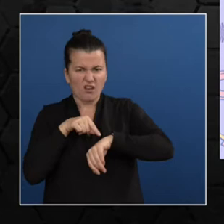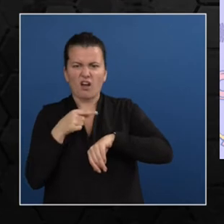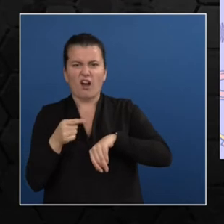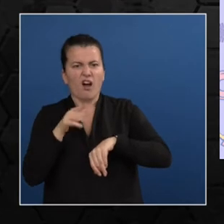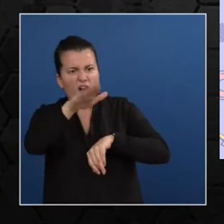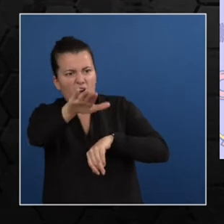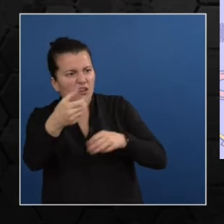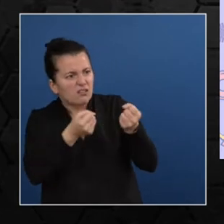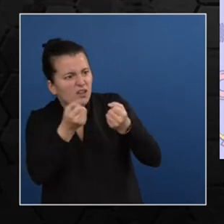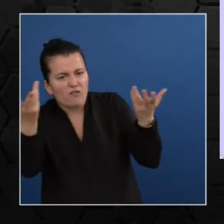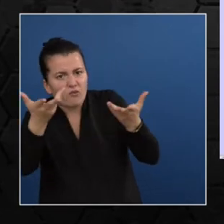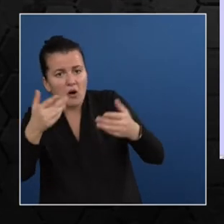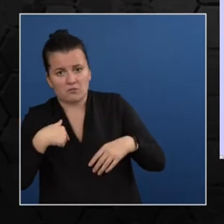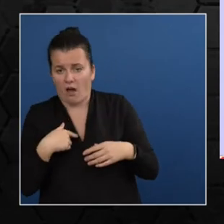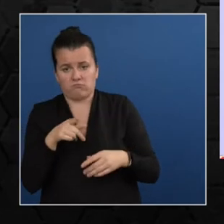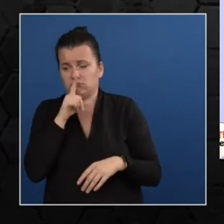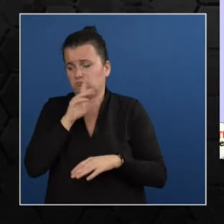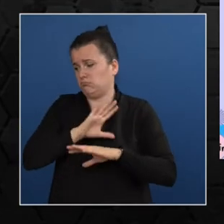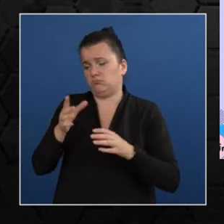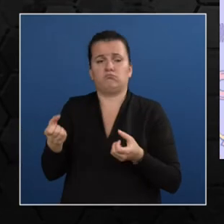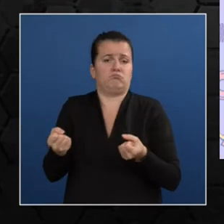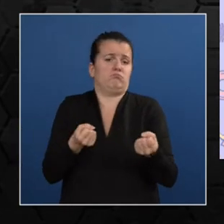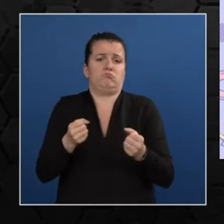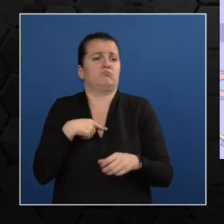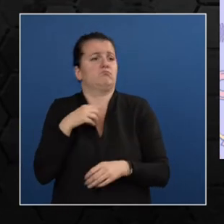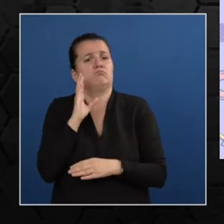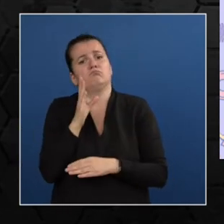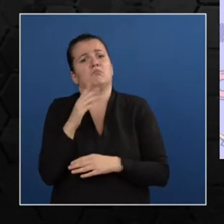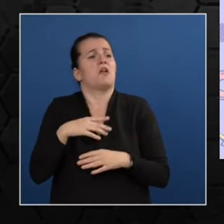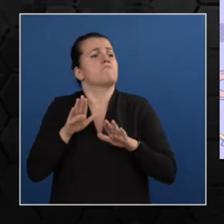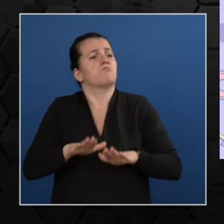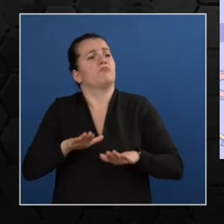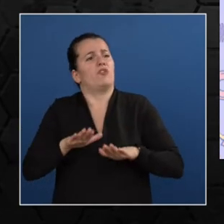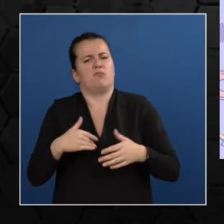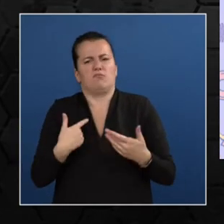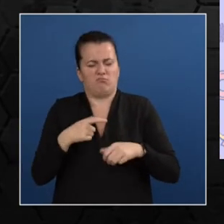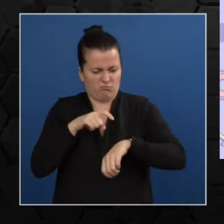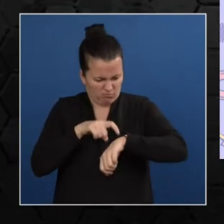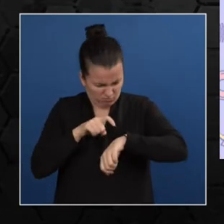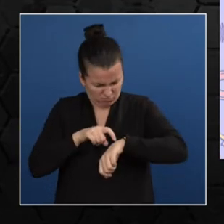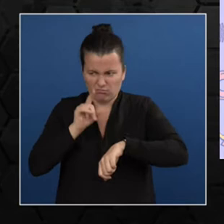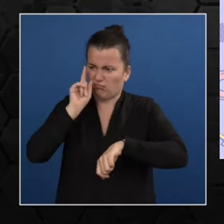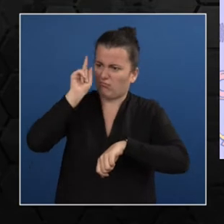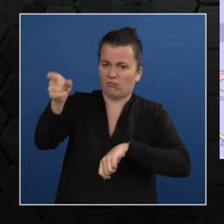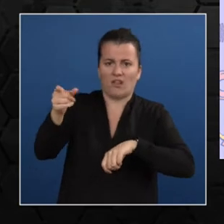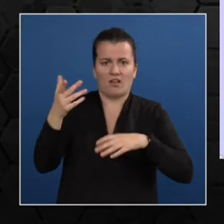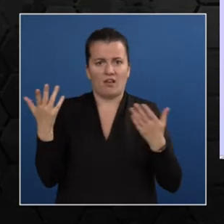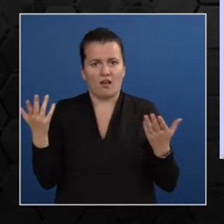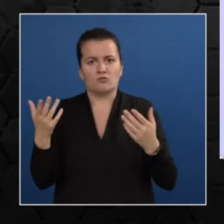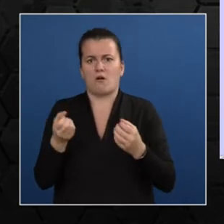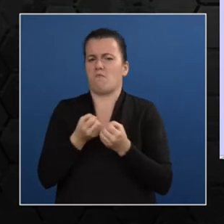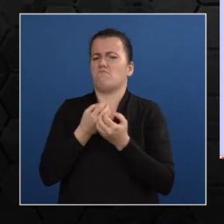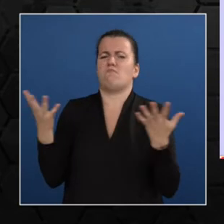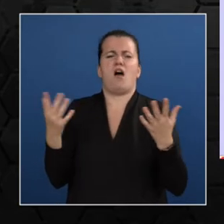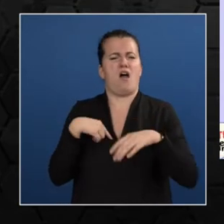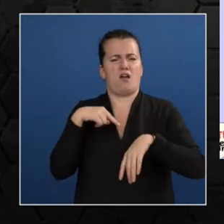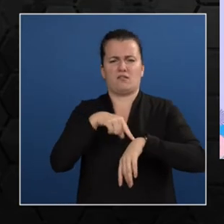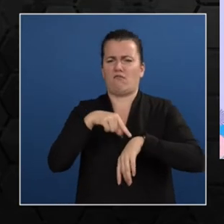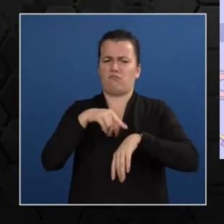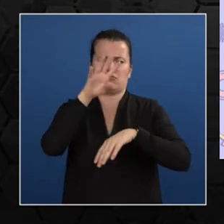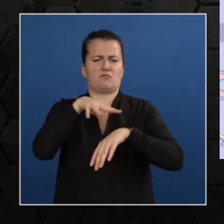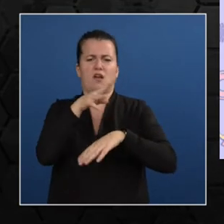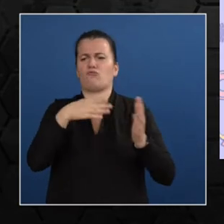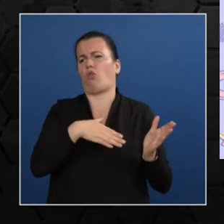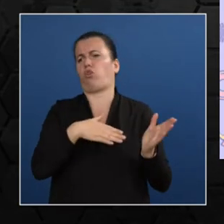minutes and there was no note from the driver or from the control center. And so therefore oblivion of buses or train study schedule is a major convenience